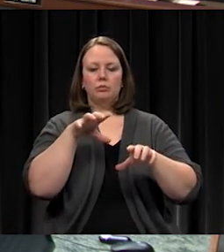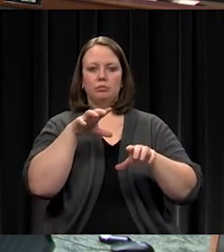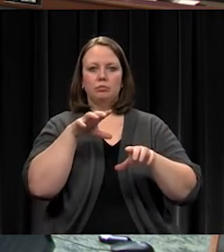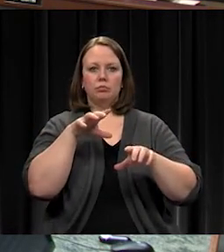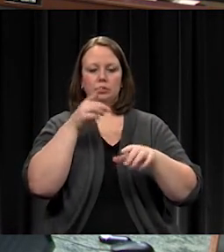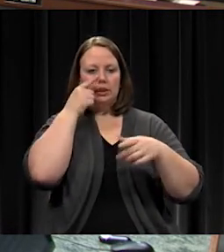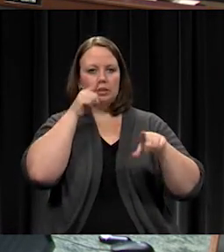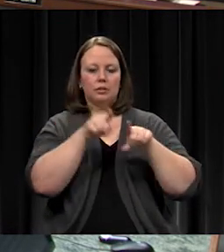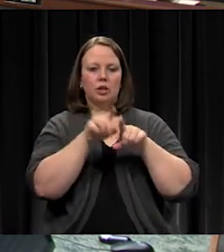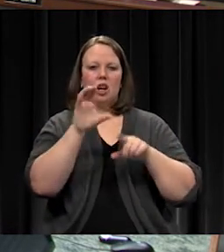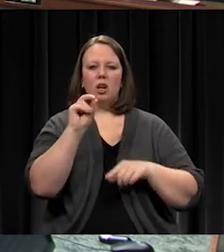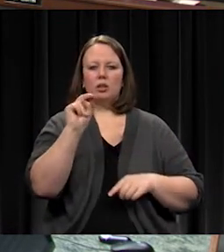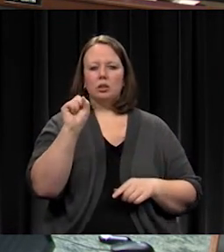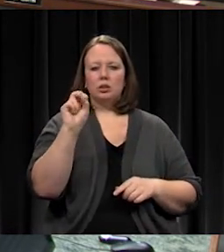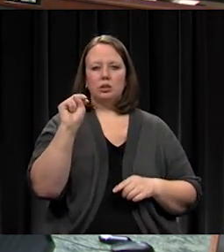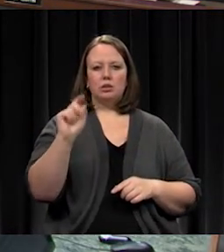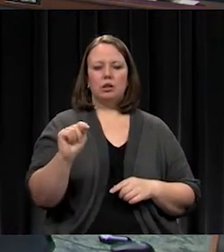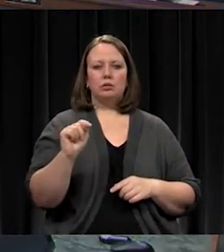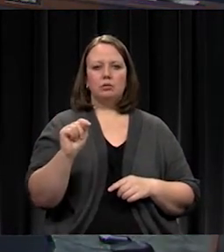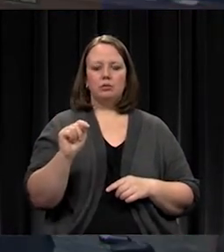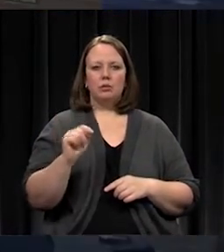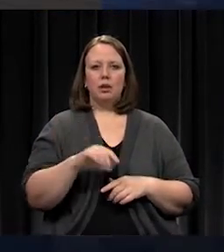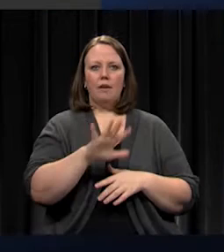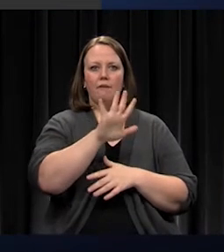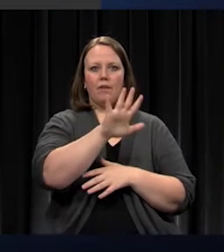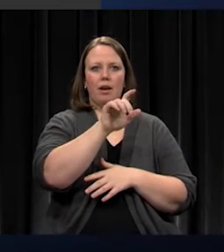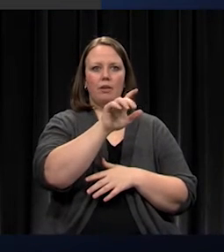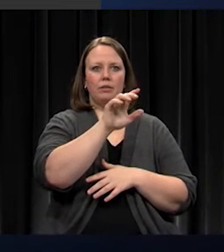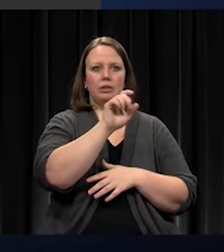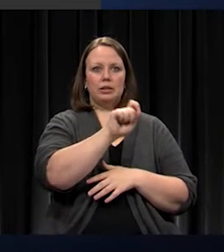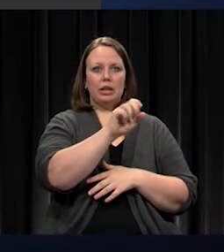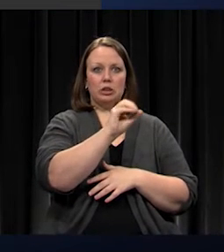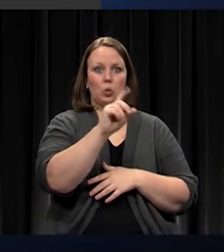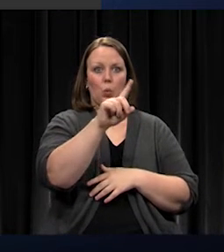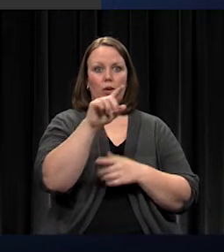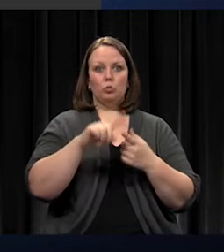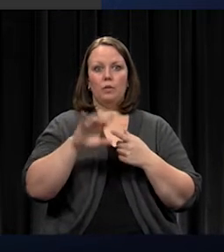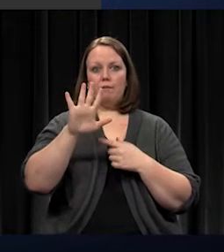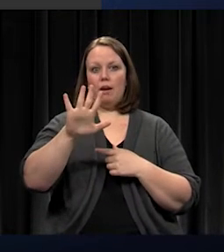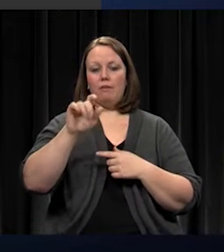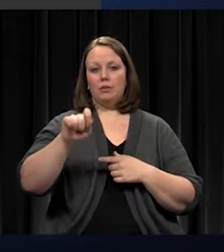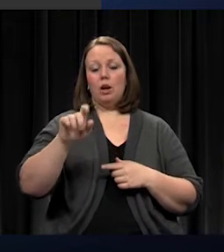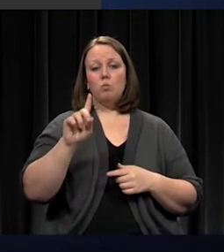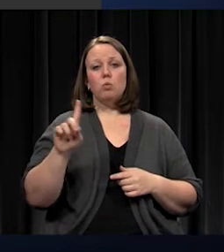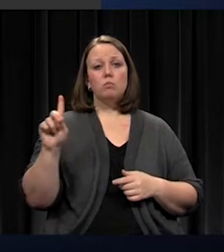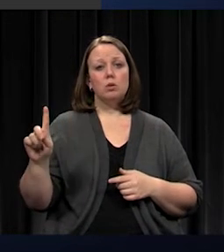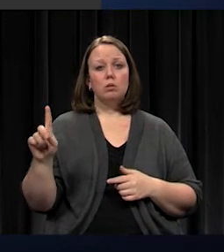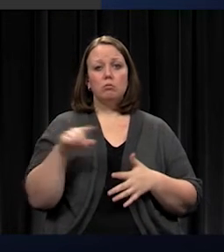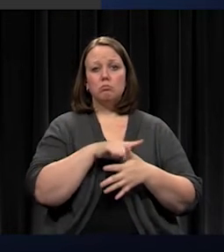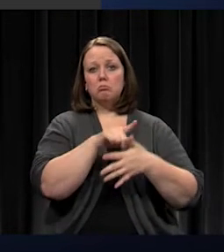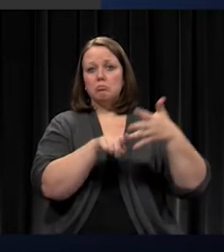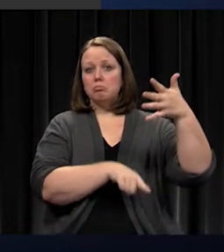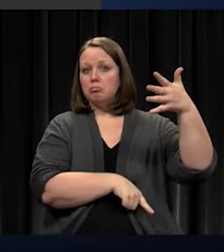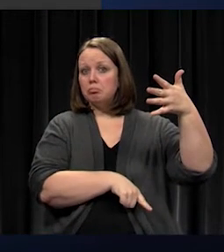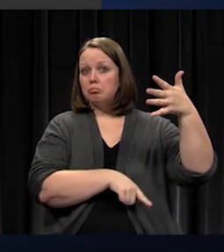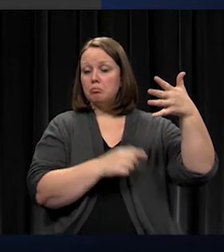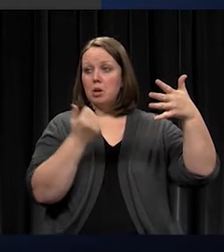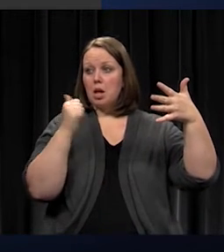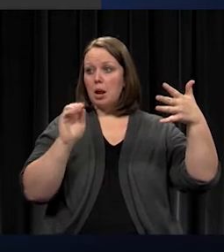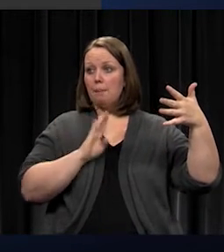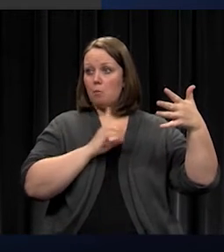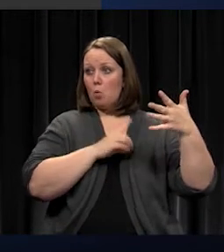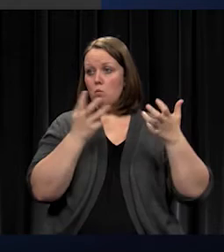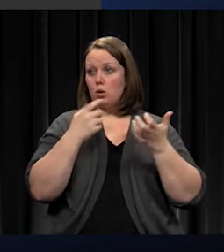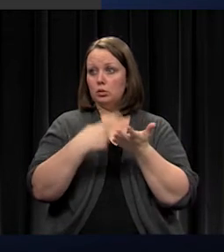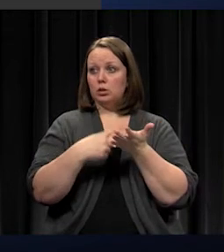We've got action consent items 5.01 to 5.11. Is there any one of these consent items that any of board members would like to